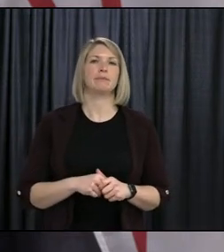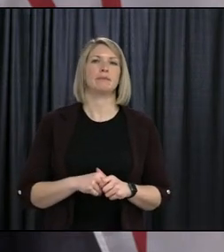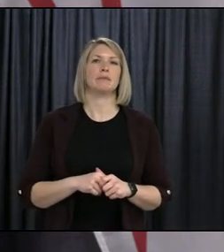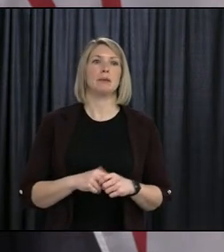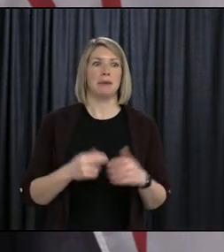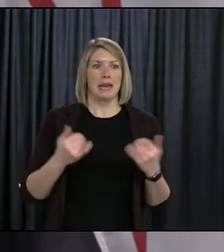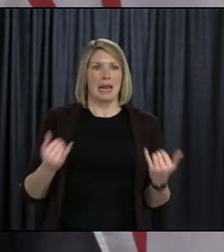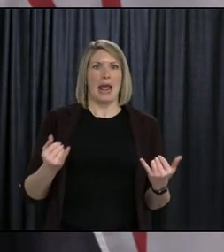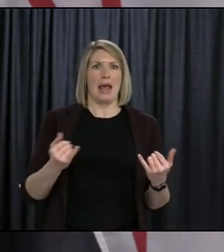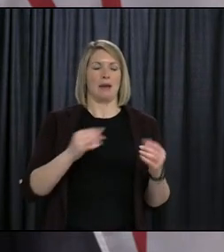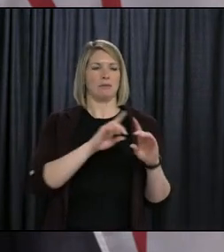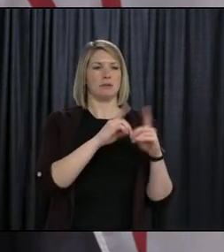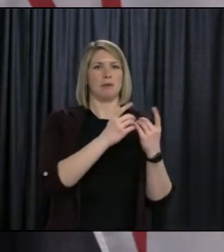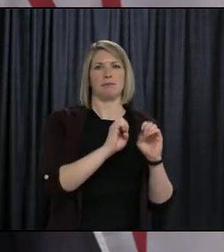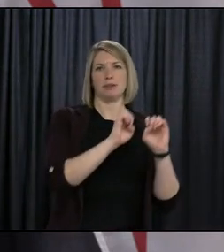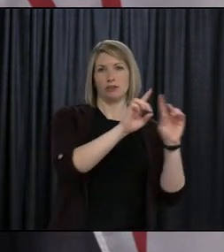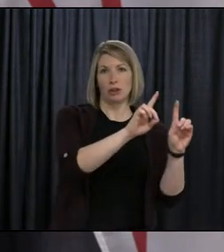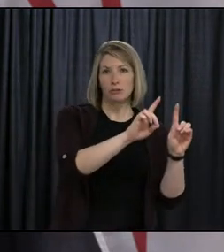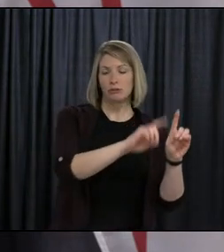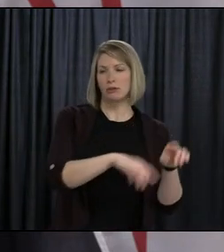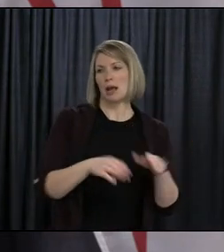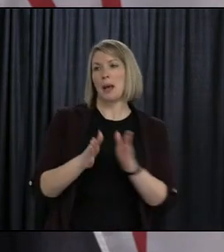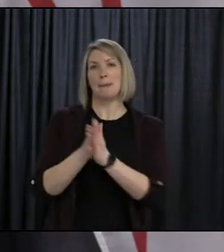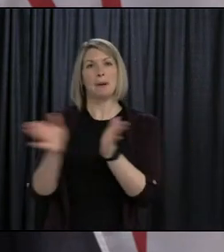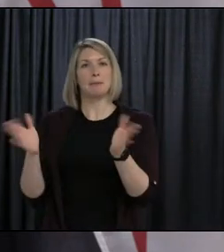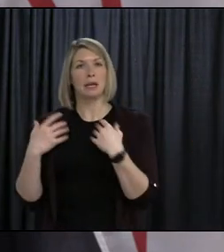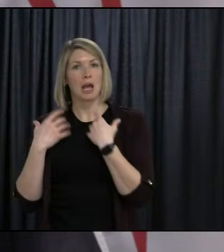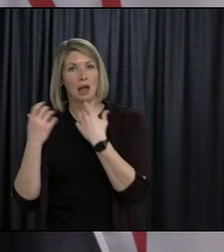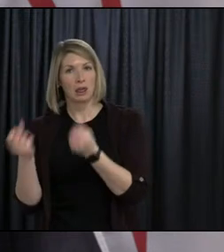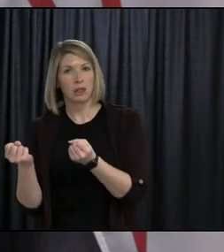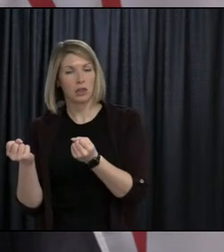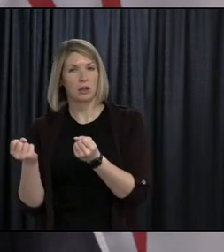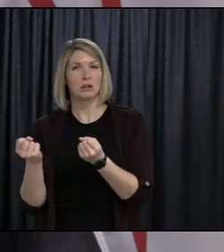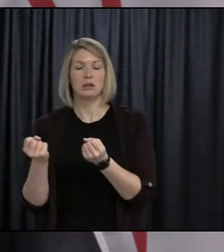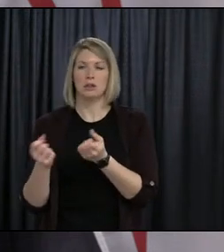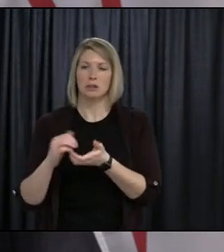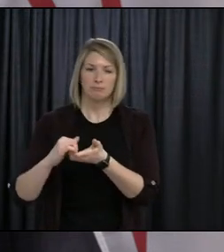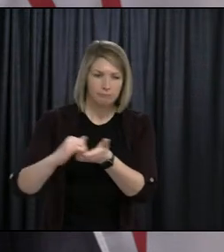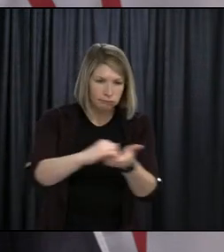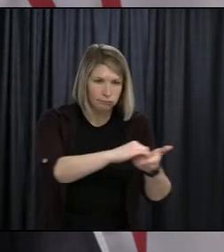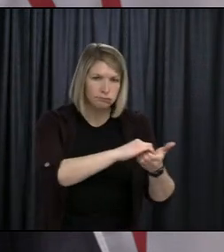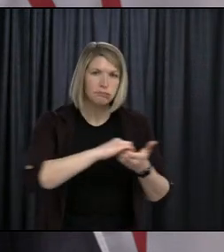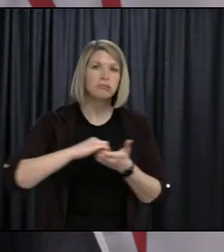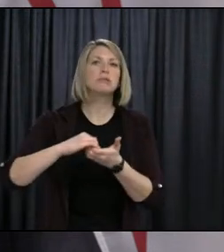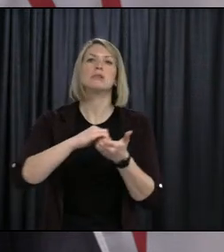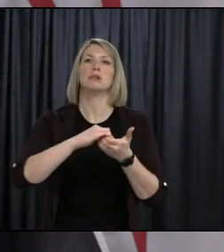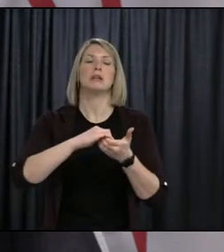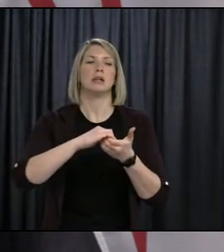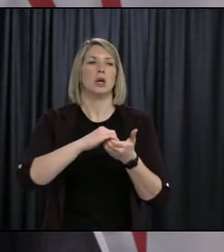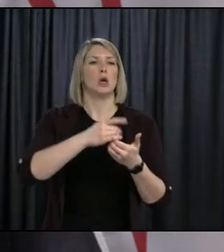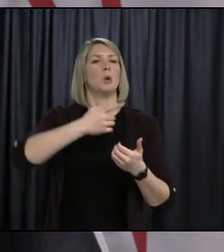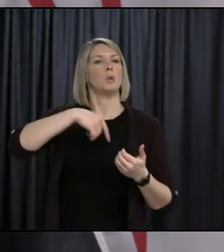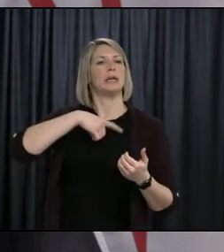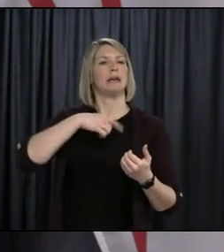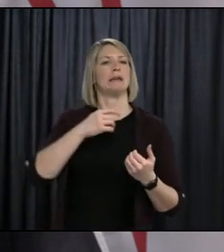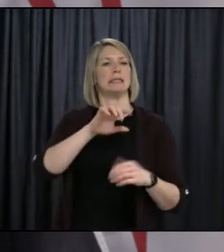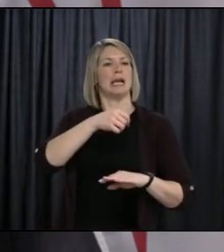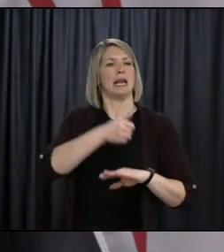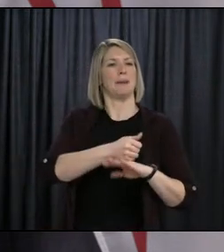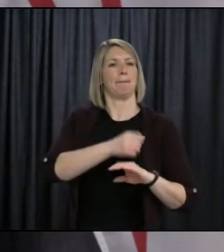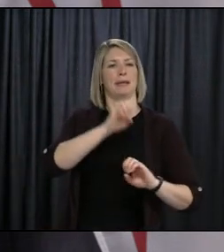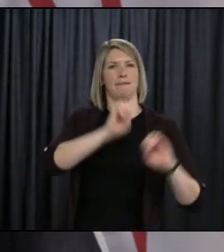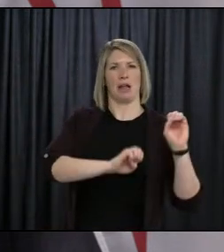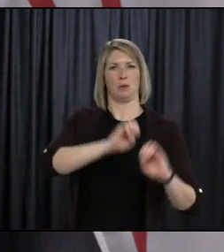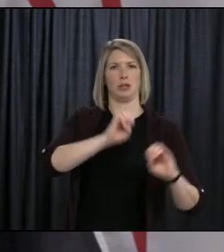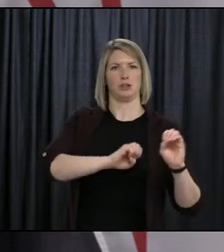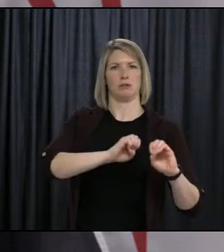Department of Education, put in place evaluation whereby whatever mark